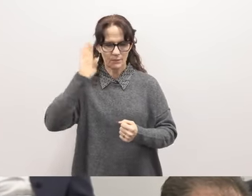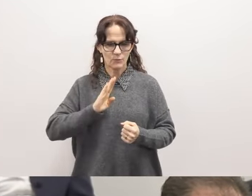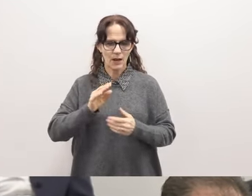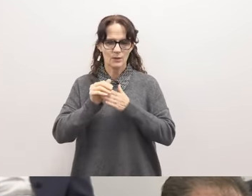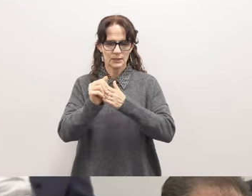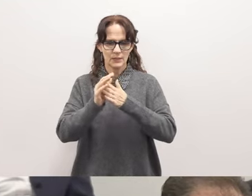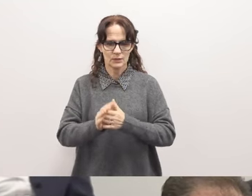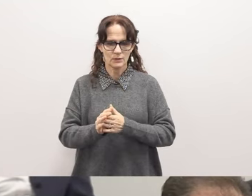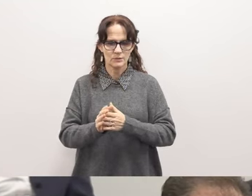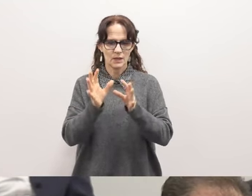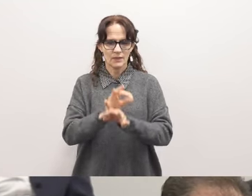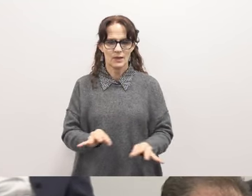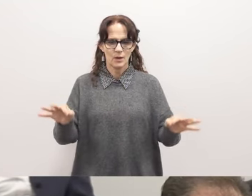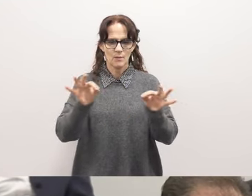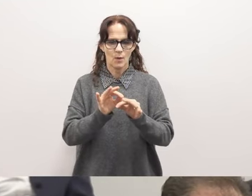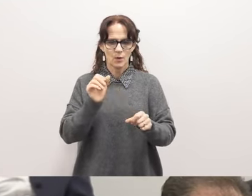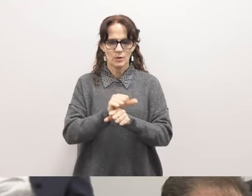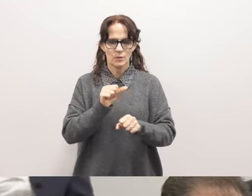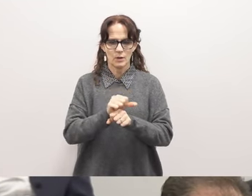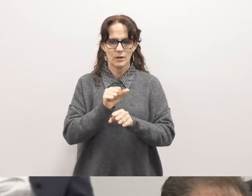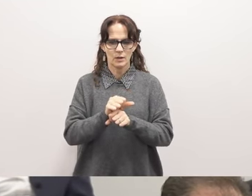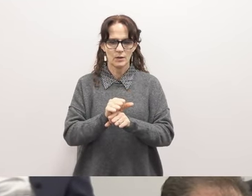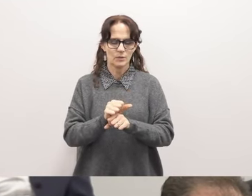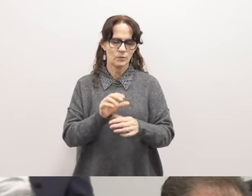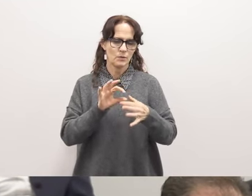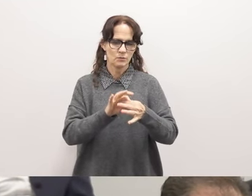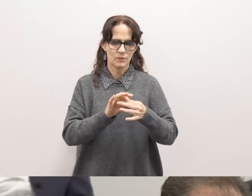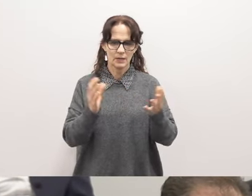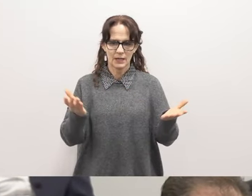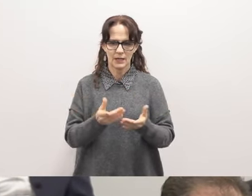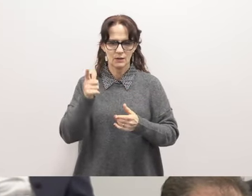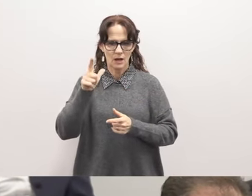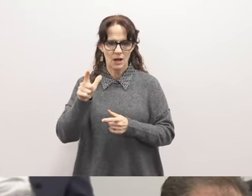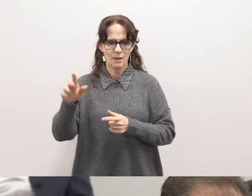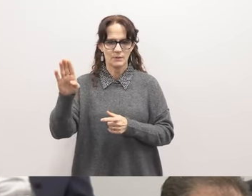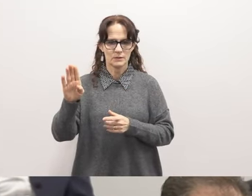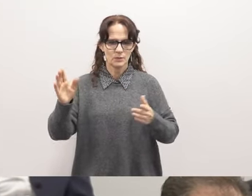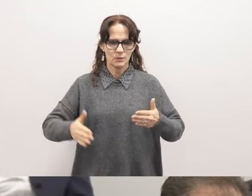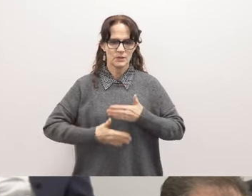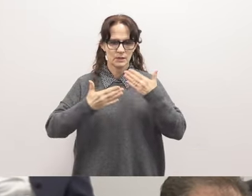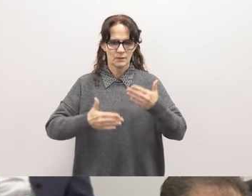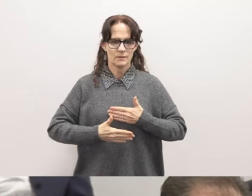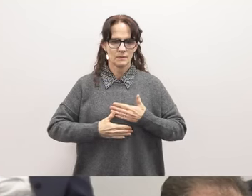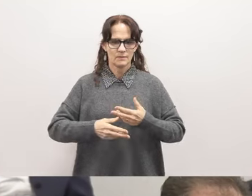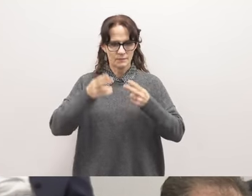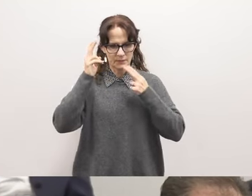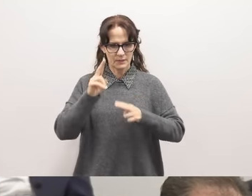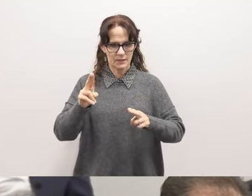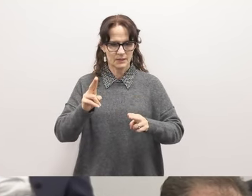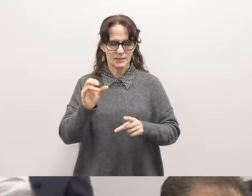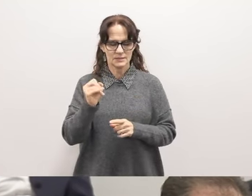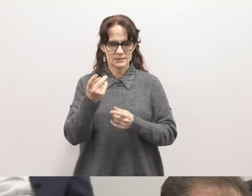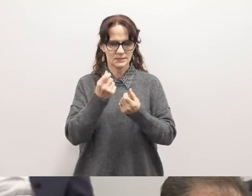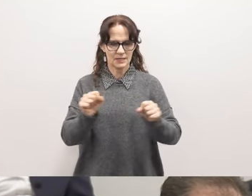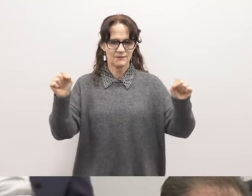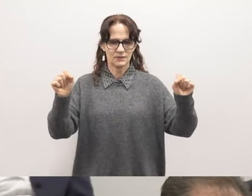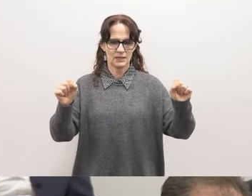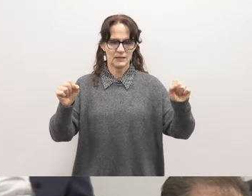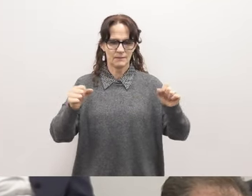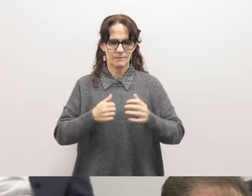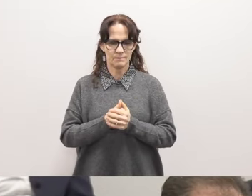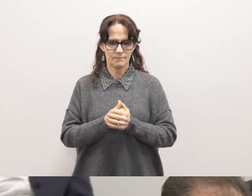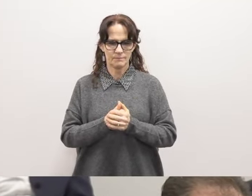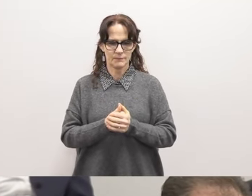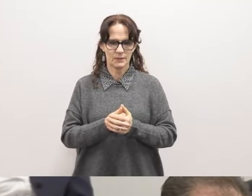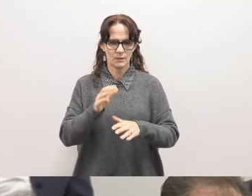to create racially just and relationship-centered schools here in Long Beach with joy, dignity, and safety. We call on you